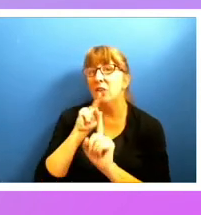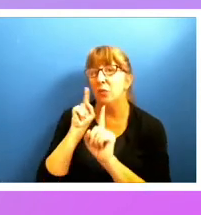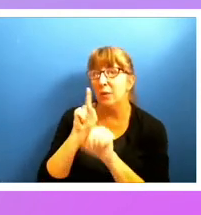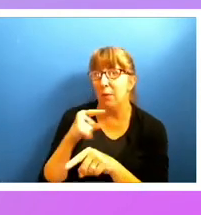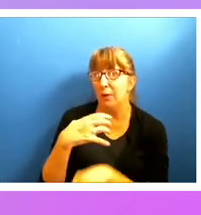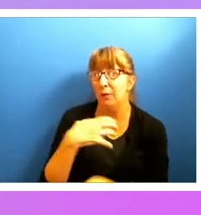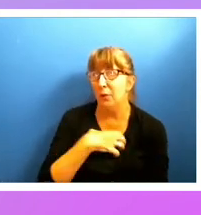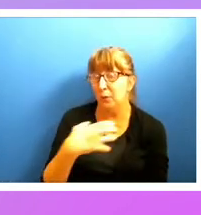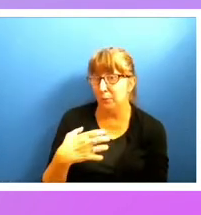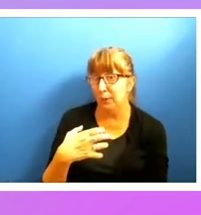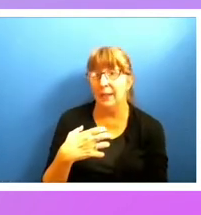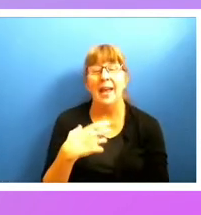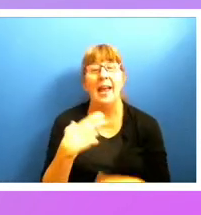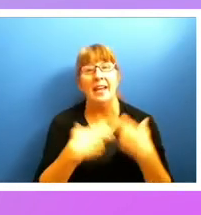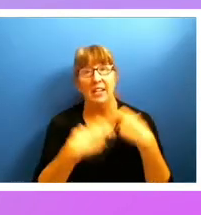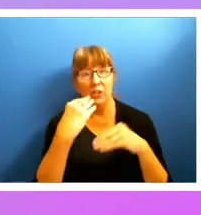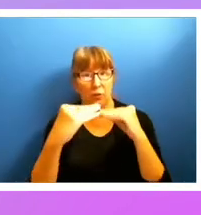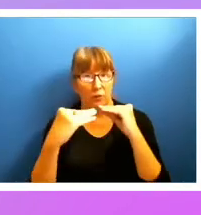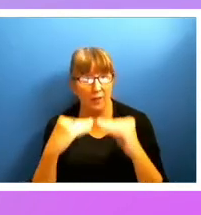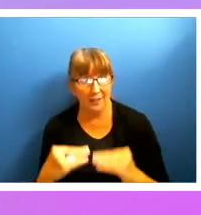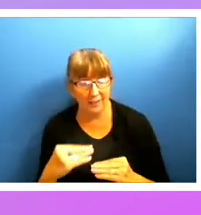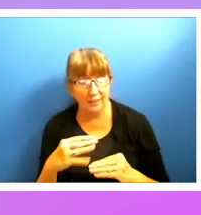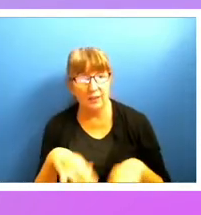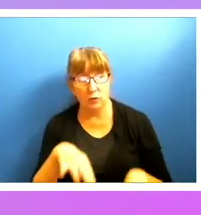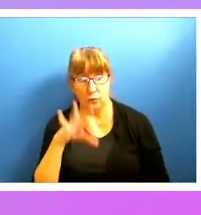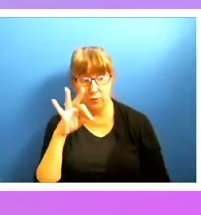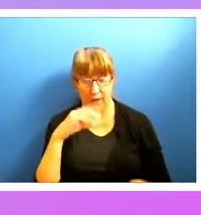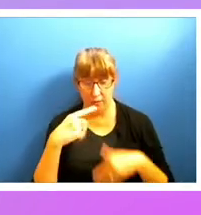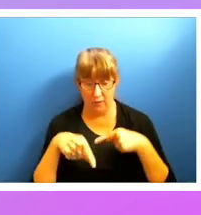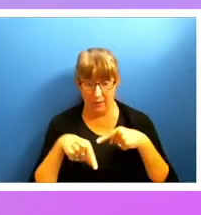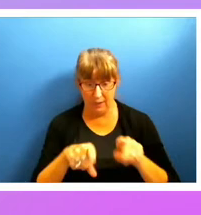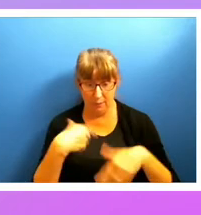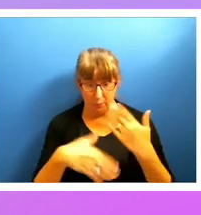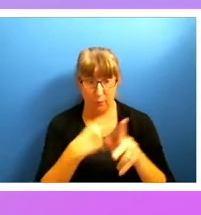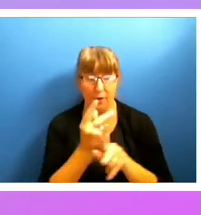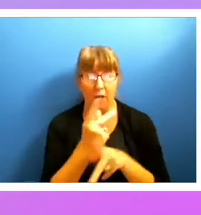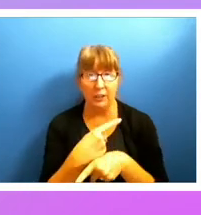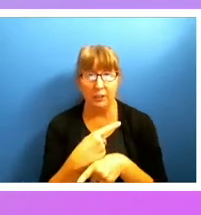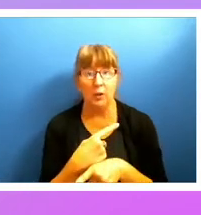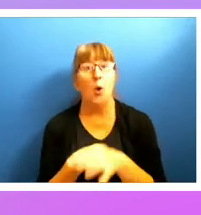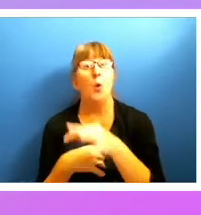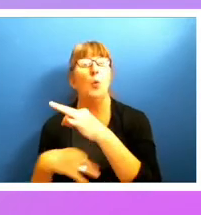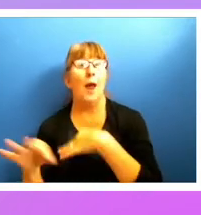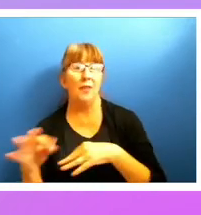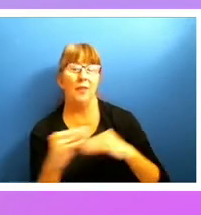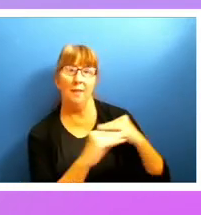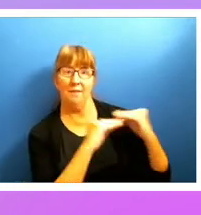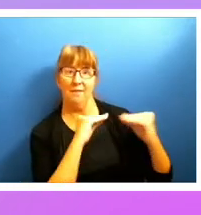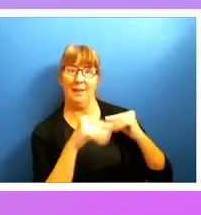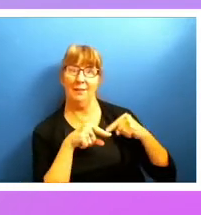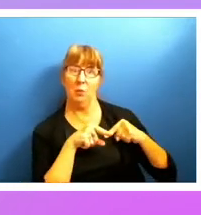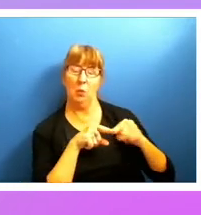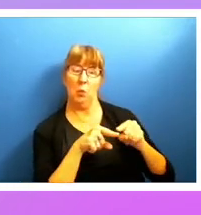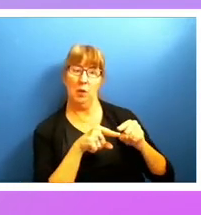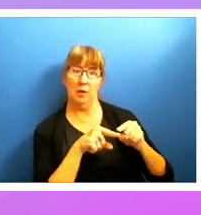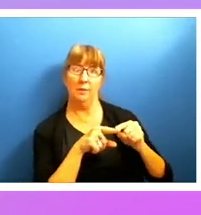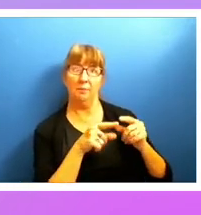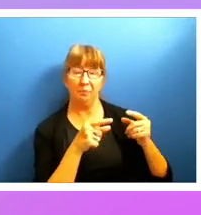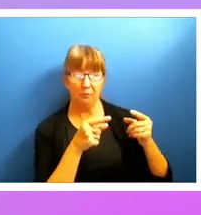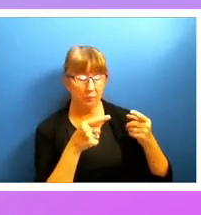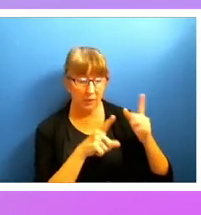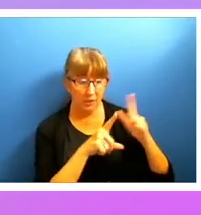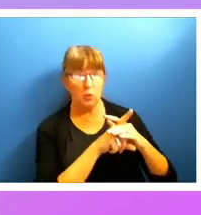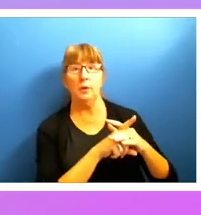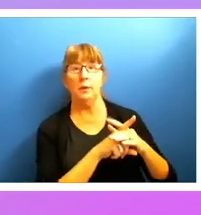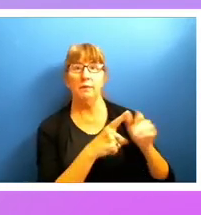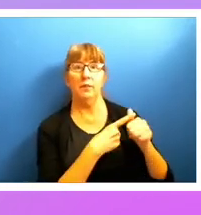issues that you found in production versus fixing those issues when they occurred or not having